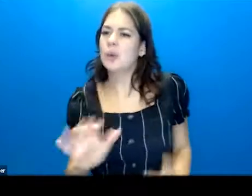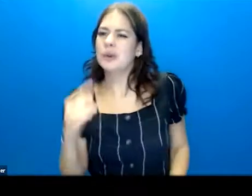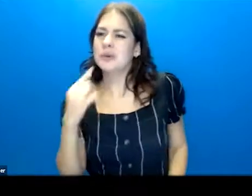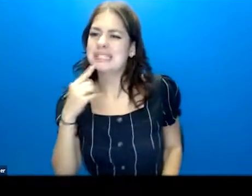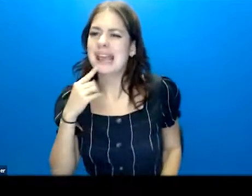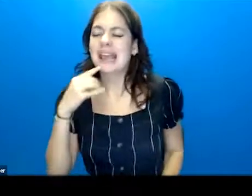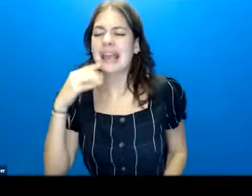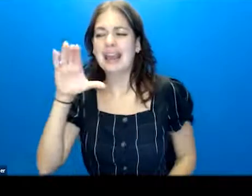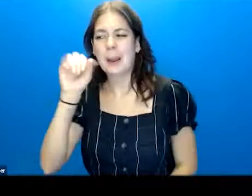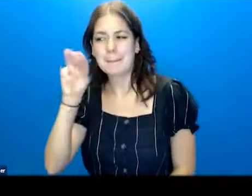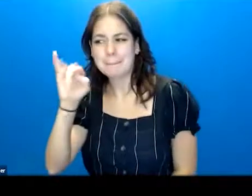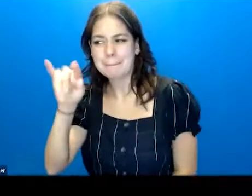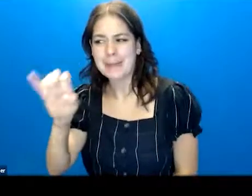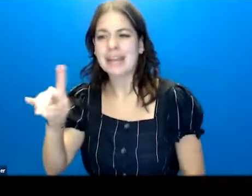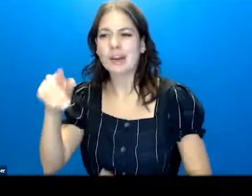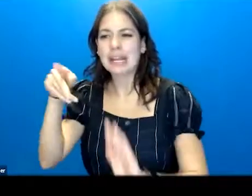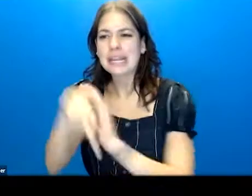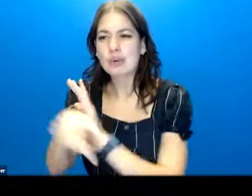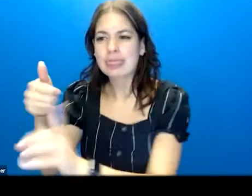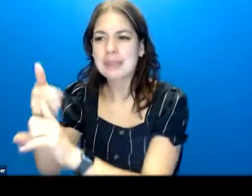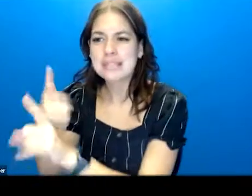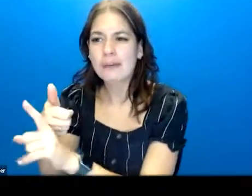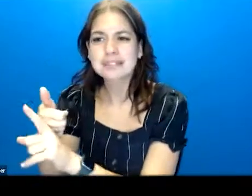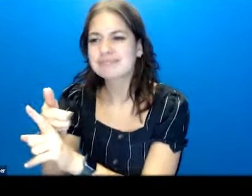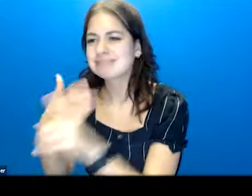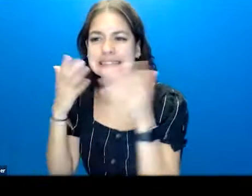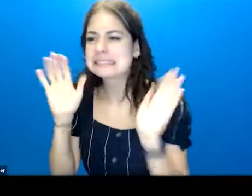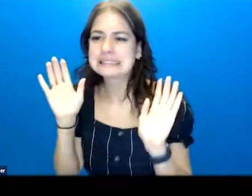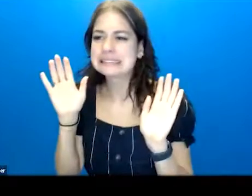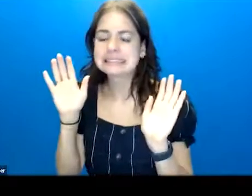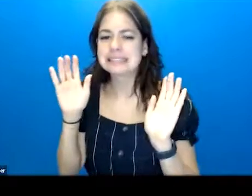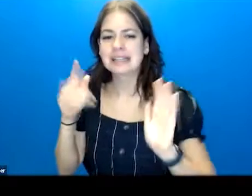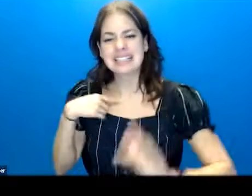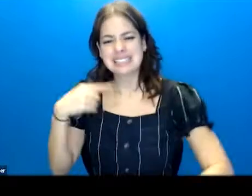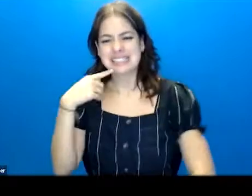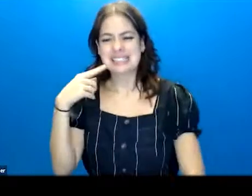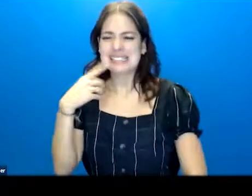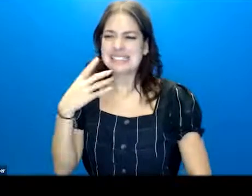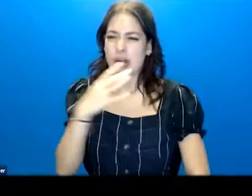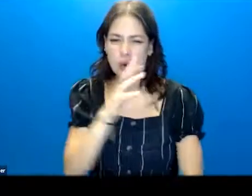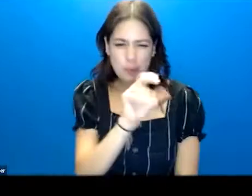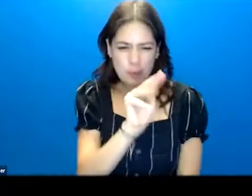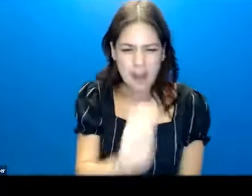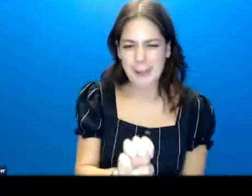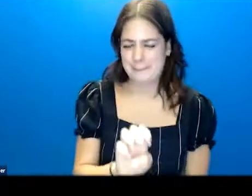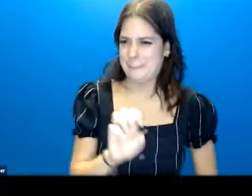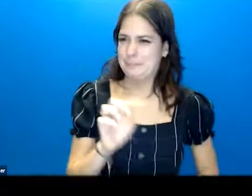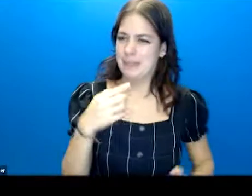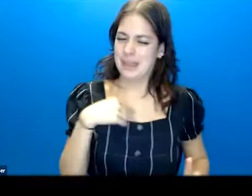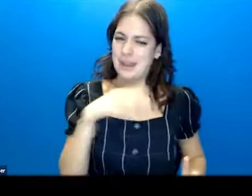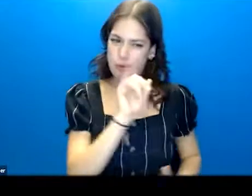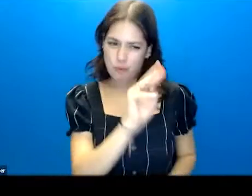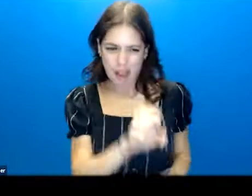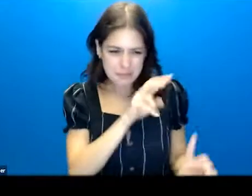committed suicide or killed themselves. It really speaks to criminality and a criminal view,